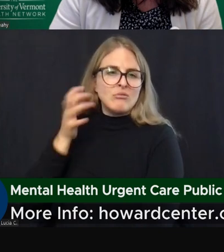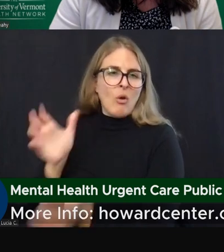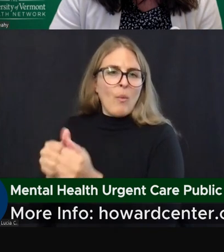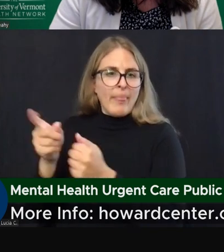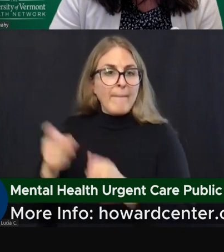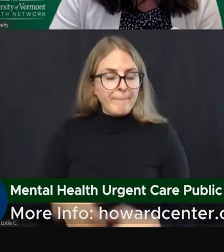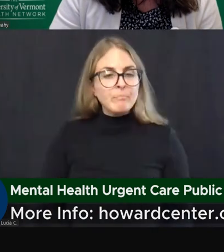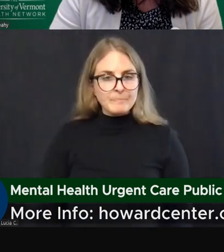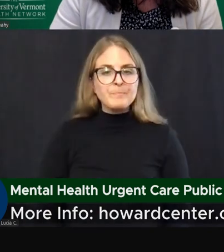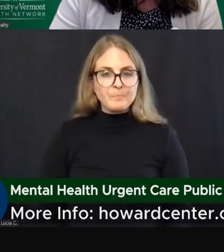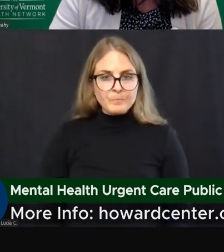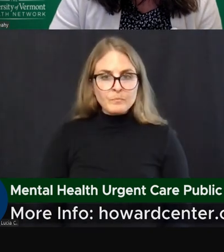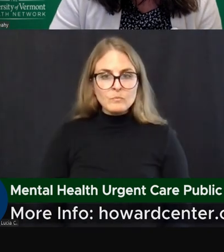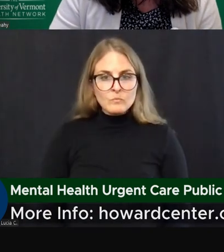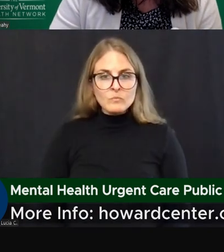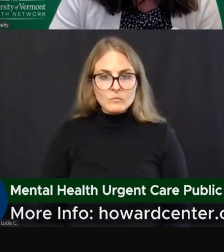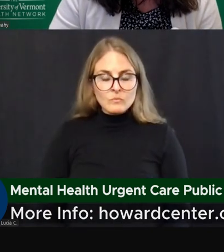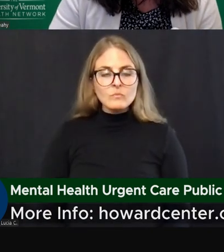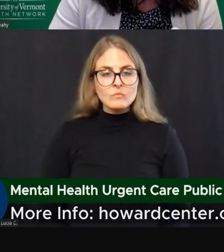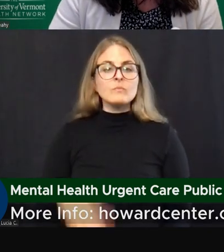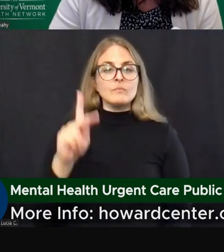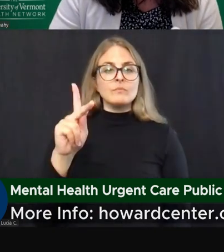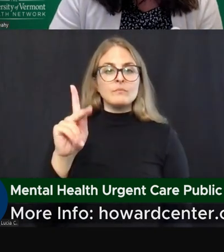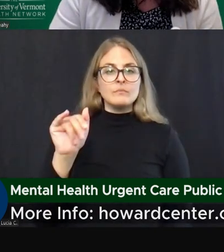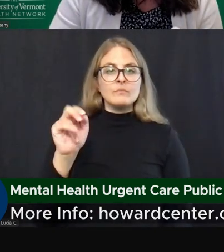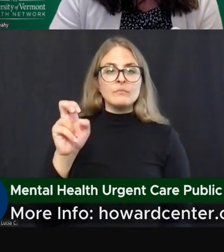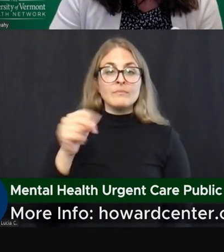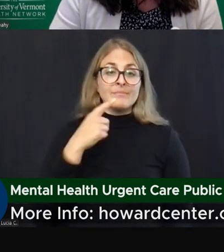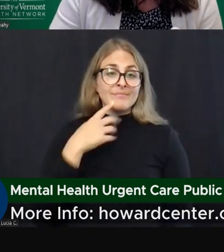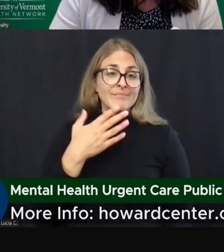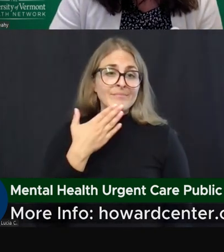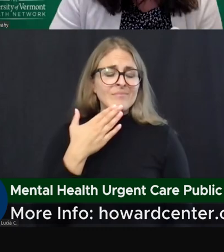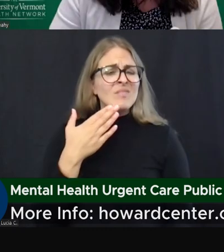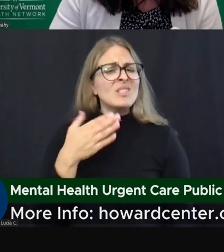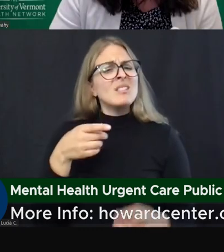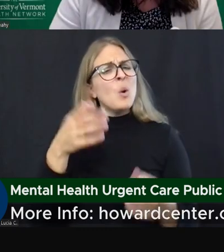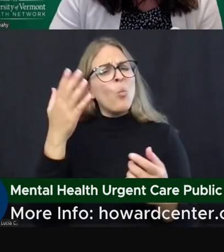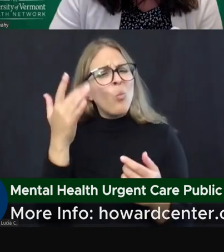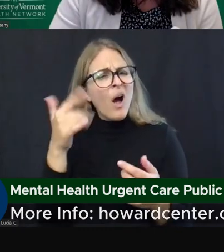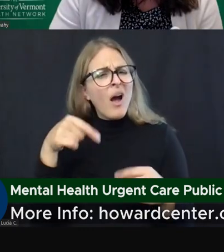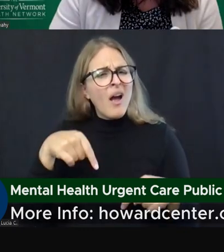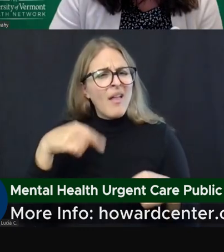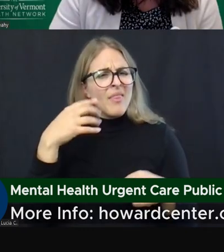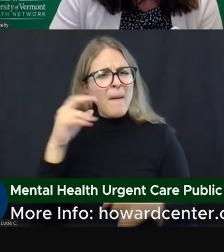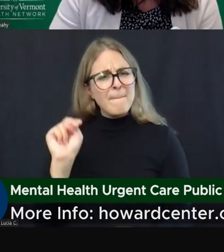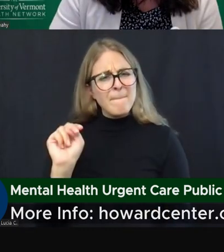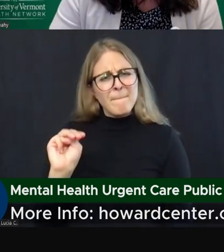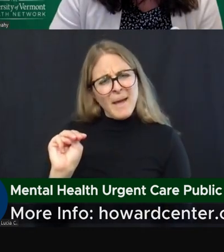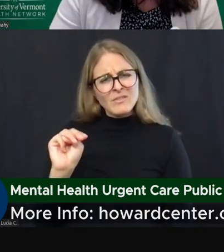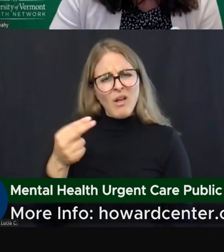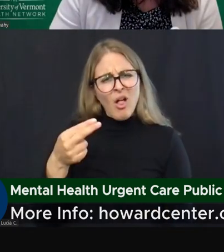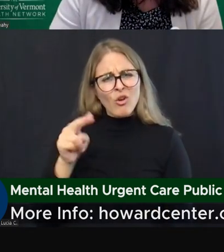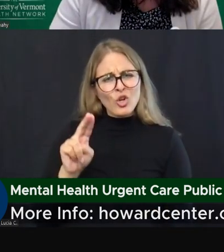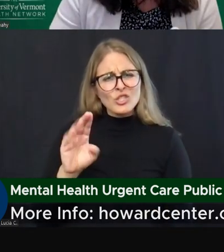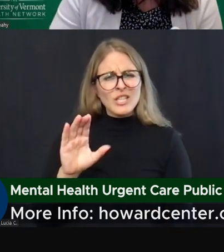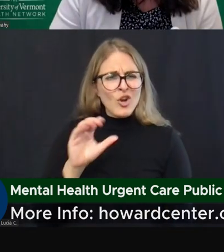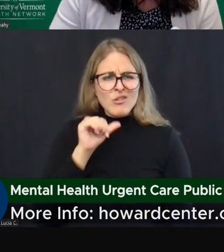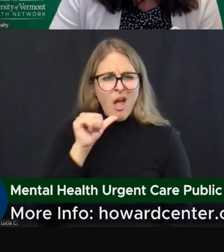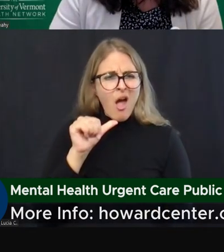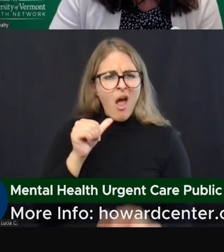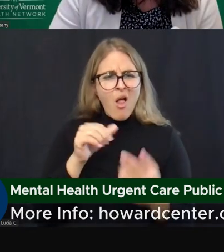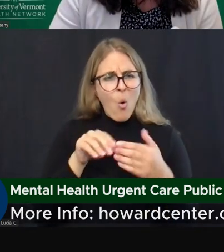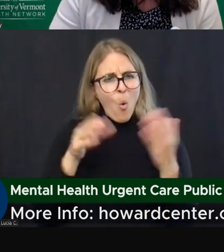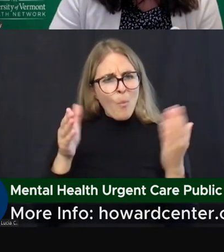Thank you. For either one of you, why isn't the mental health urgent care open 24-7 like an emergency